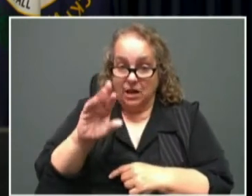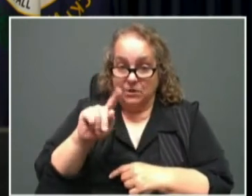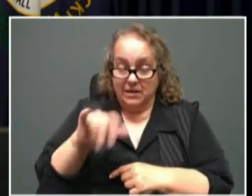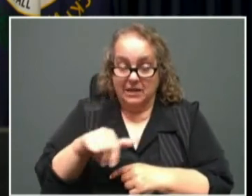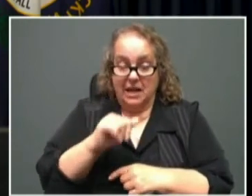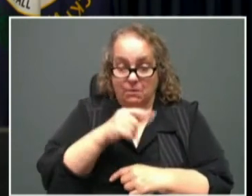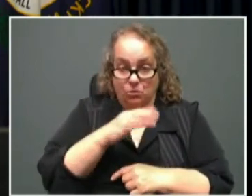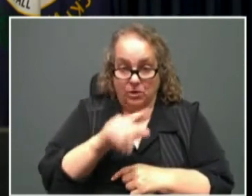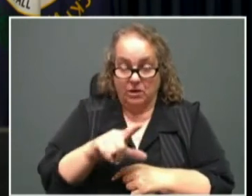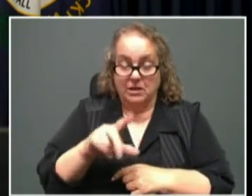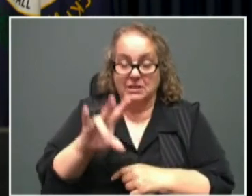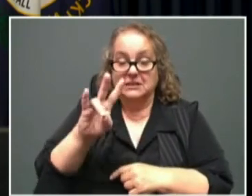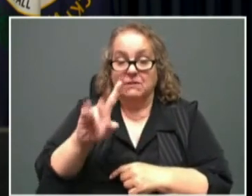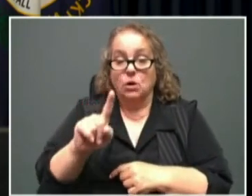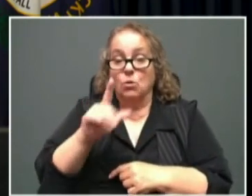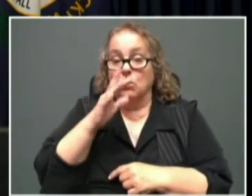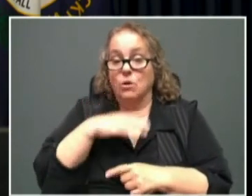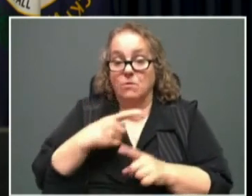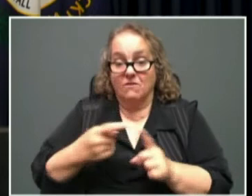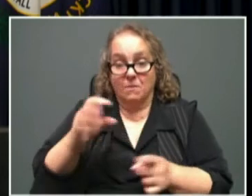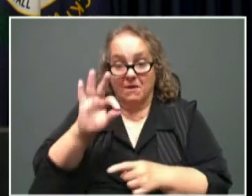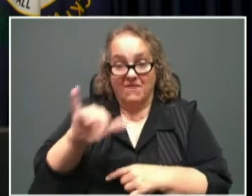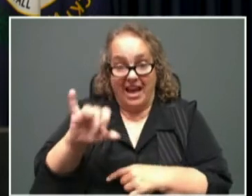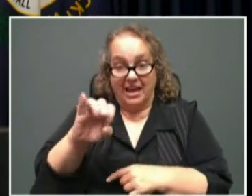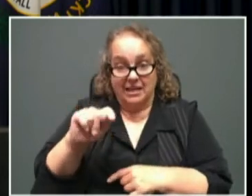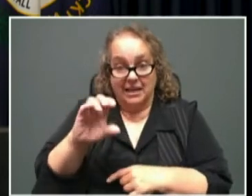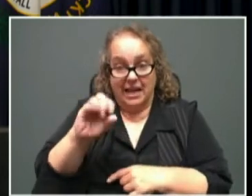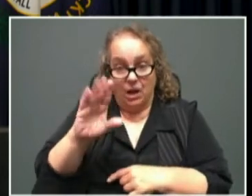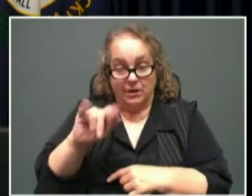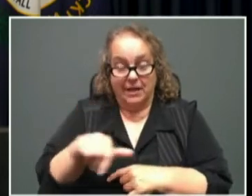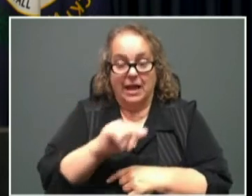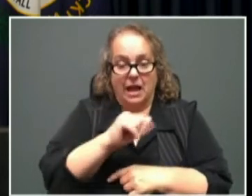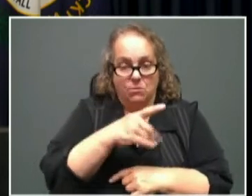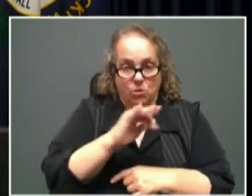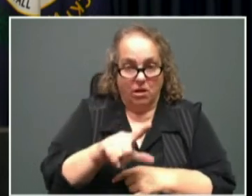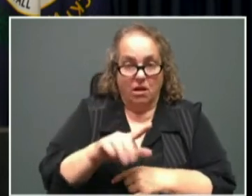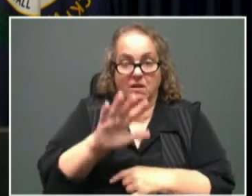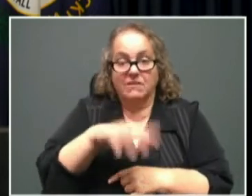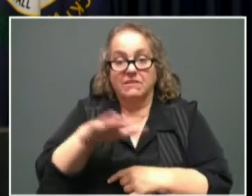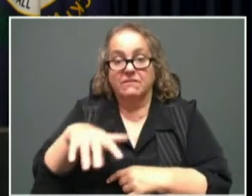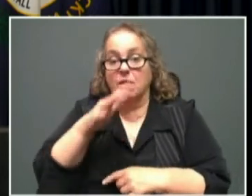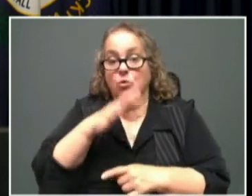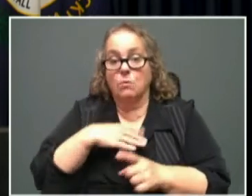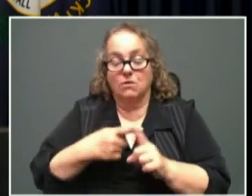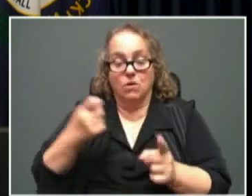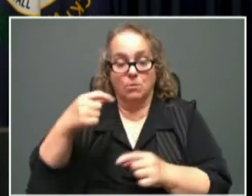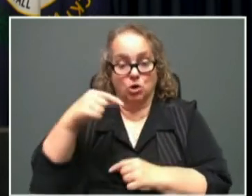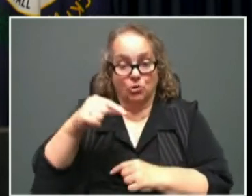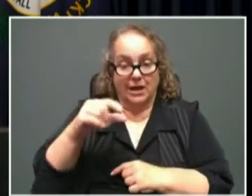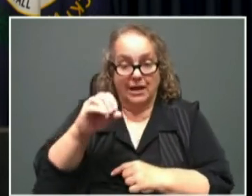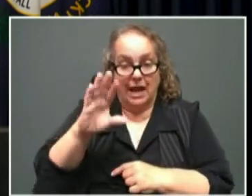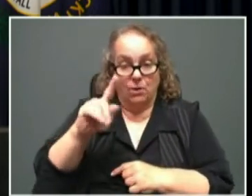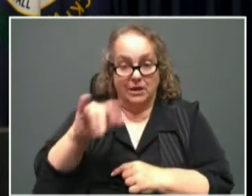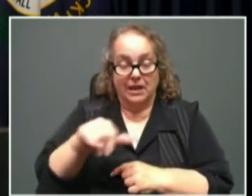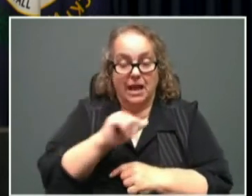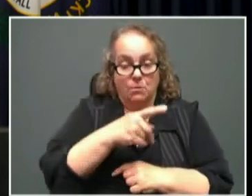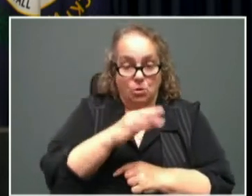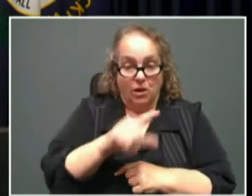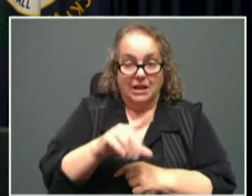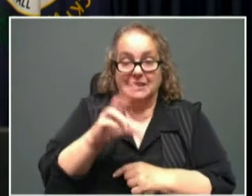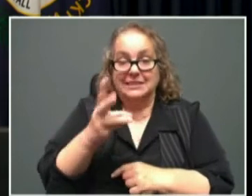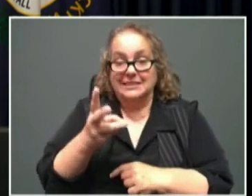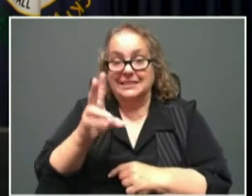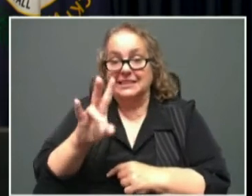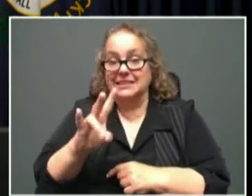a 71-year-old woman from Fayette County, April, 55-year-old woman from Green County, April, 67-year-old